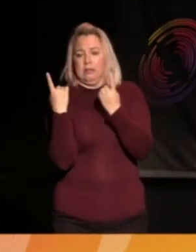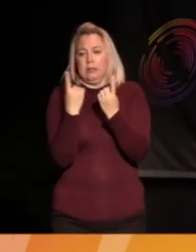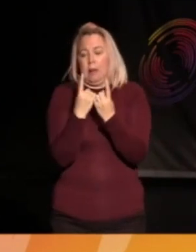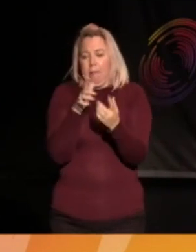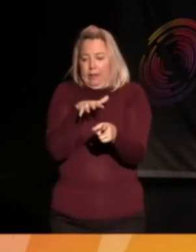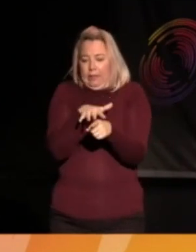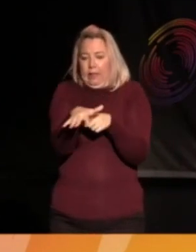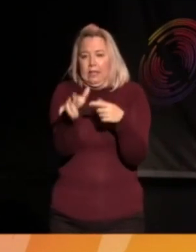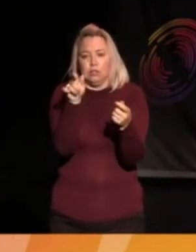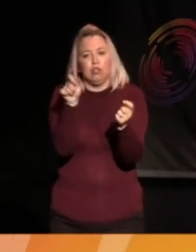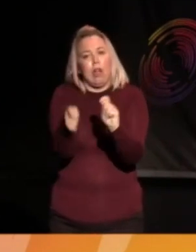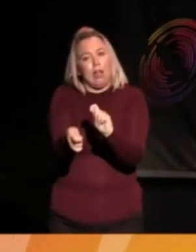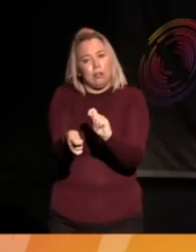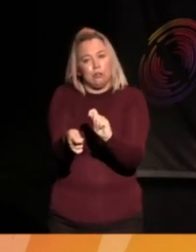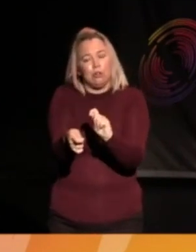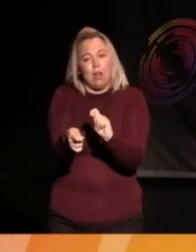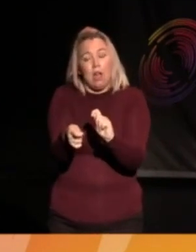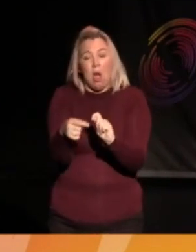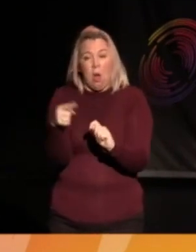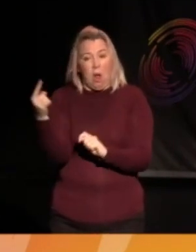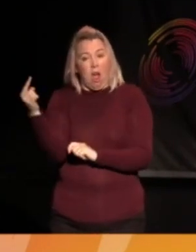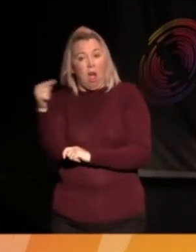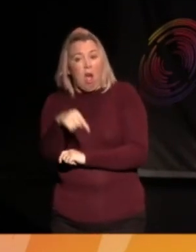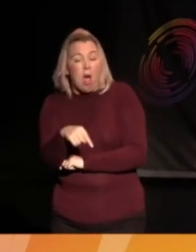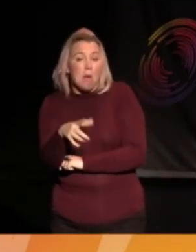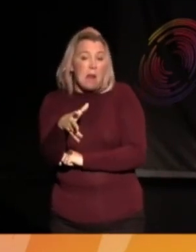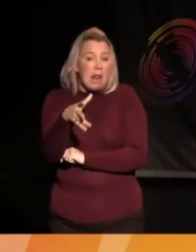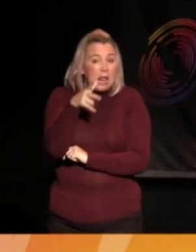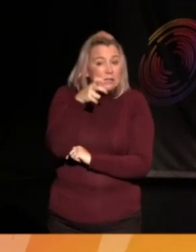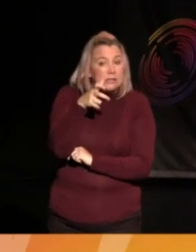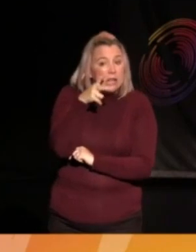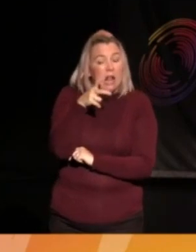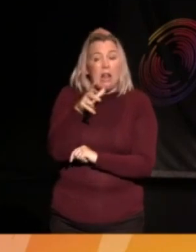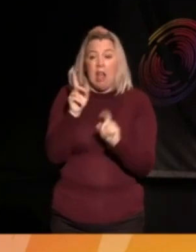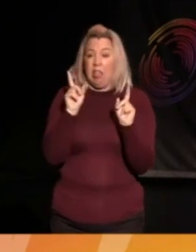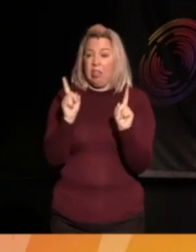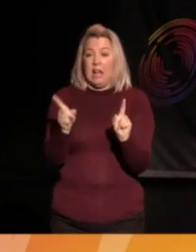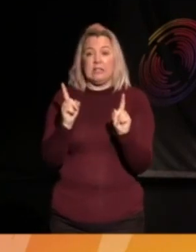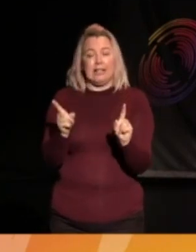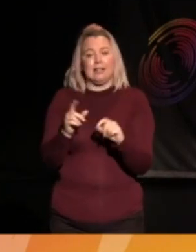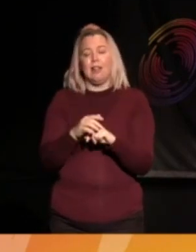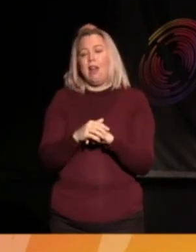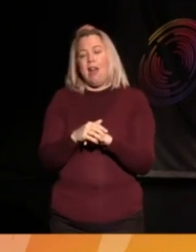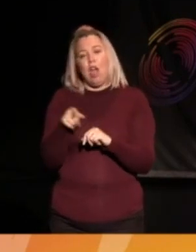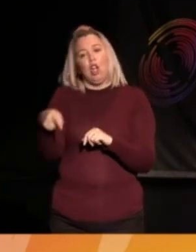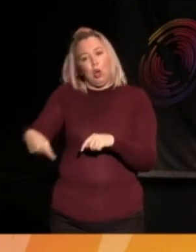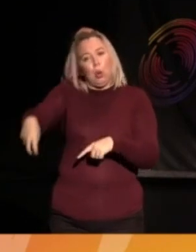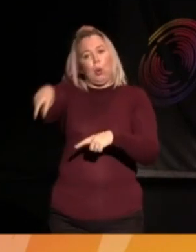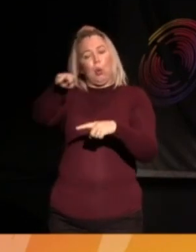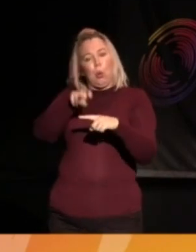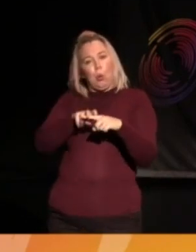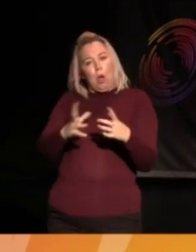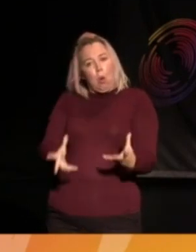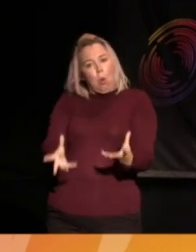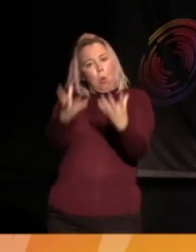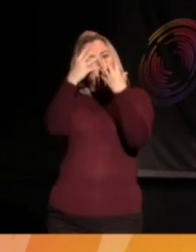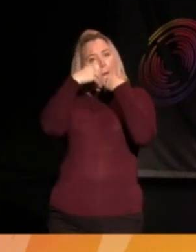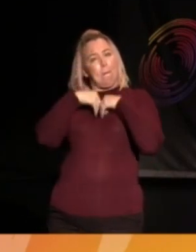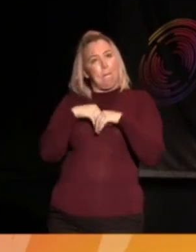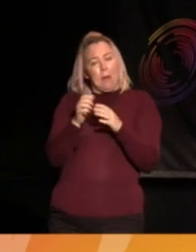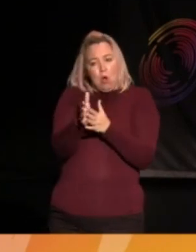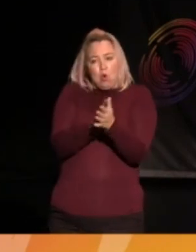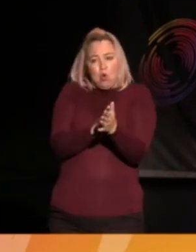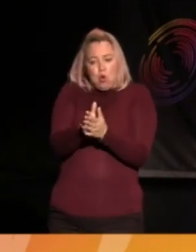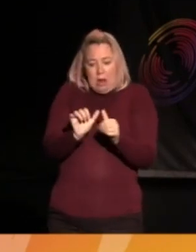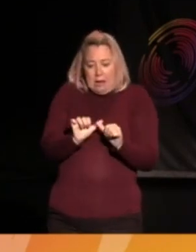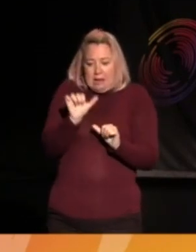not, think passive about coming along for three days to listen in order to kind of regalvanise yourself and then think, what will I do next? And I know